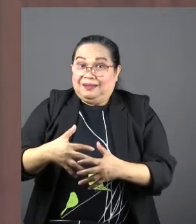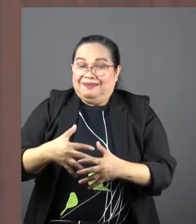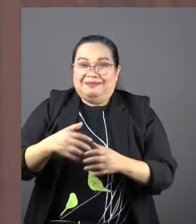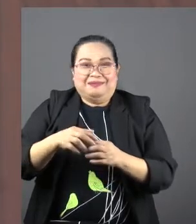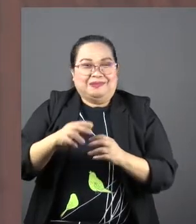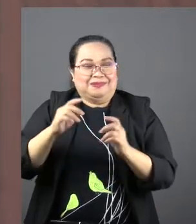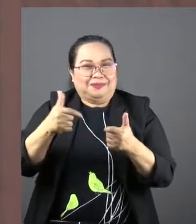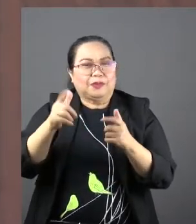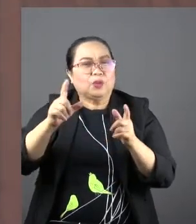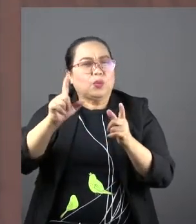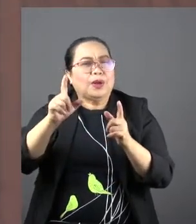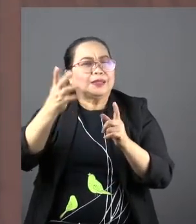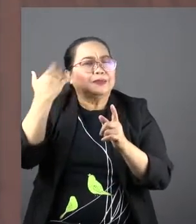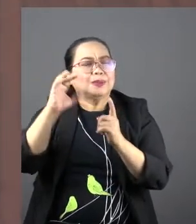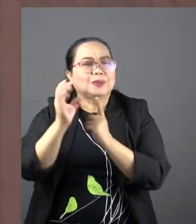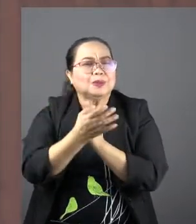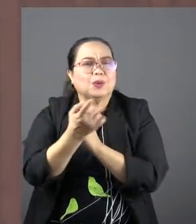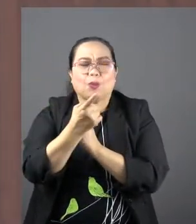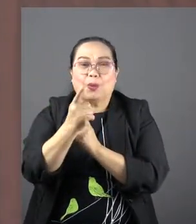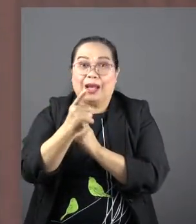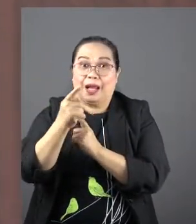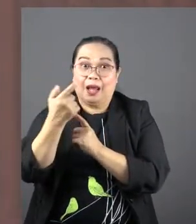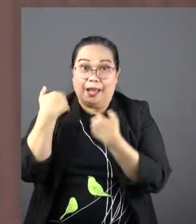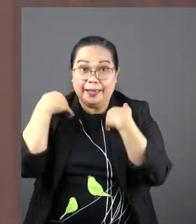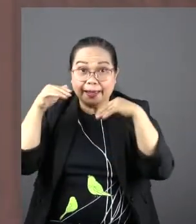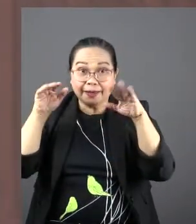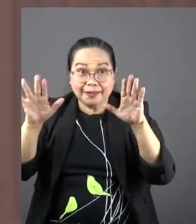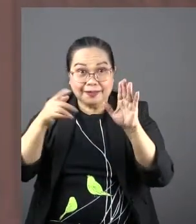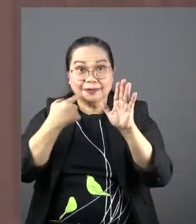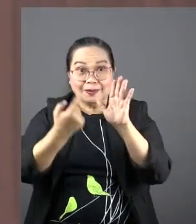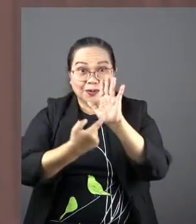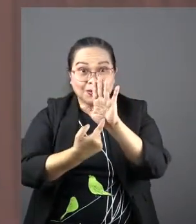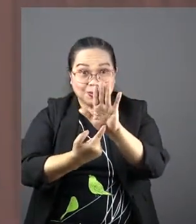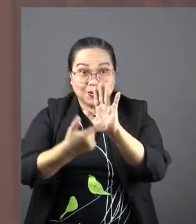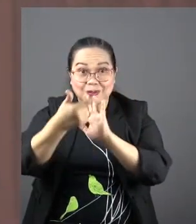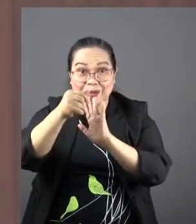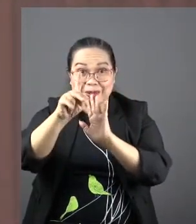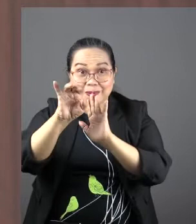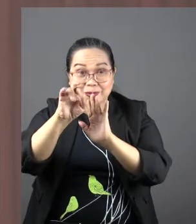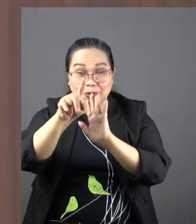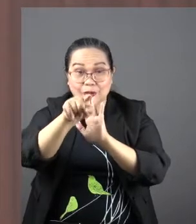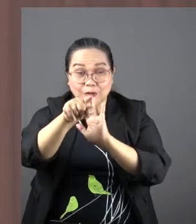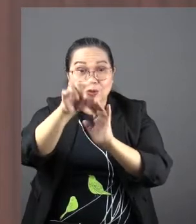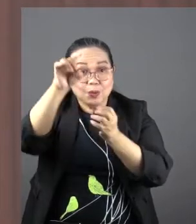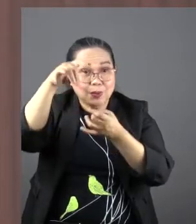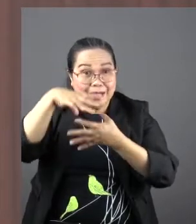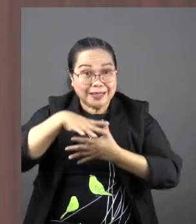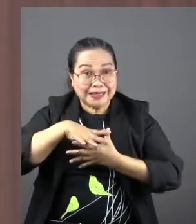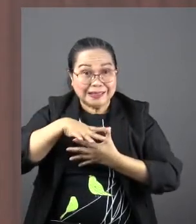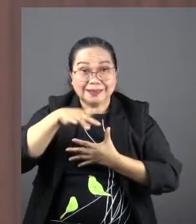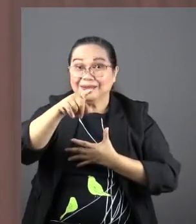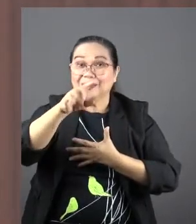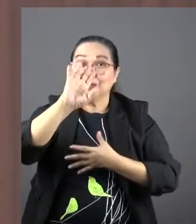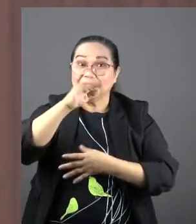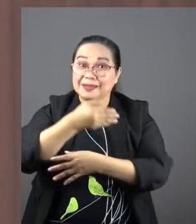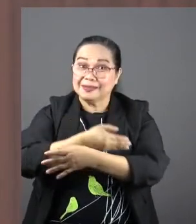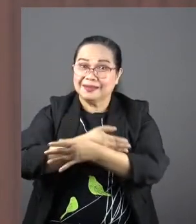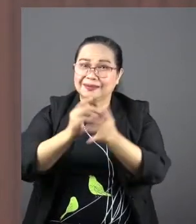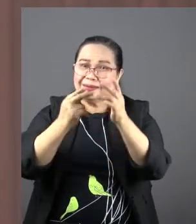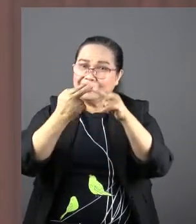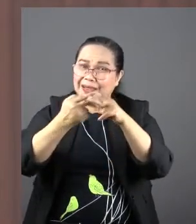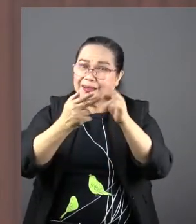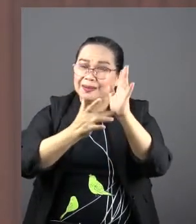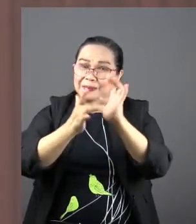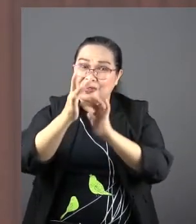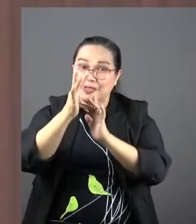Quick review. What happened? Well, Gabriel appears to Mary and tells her, will conceive and have a son and you shall call his name Jesus. And then